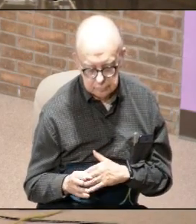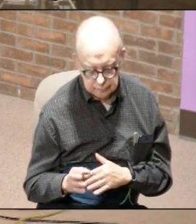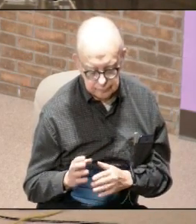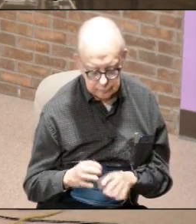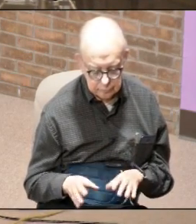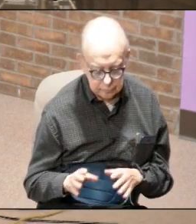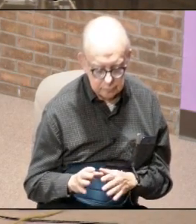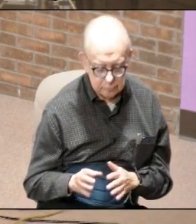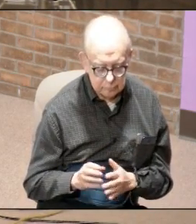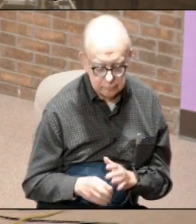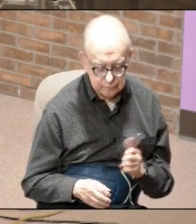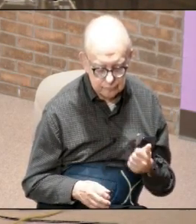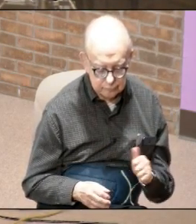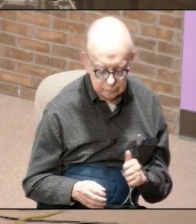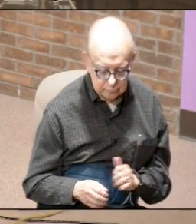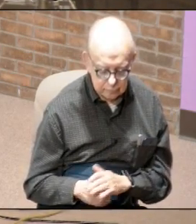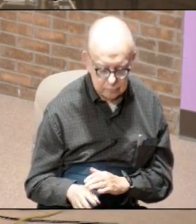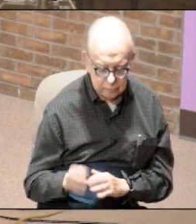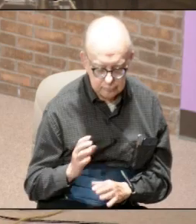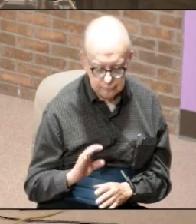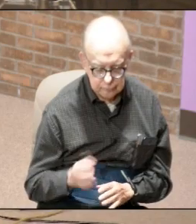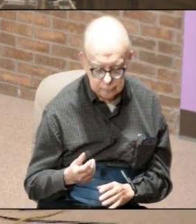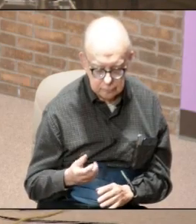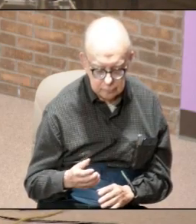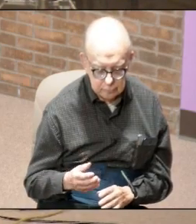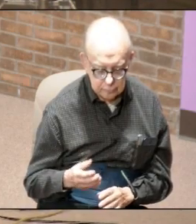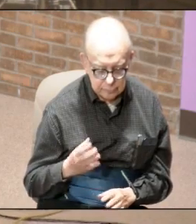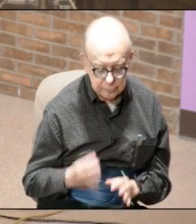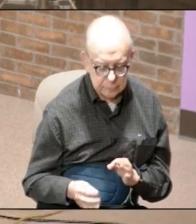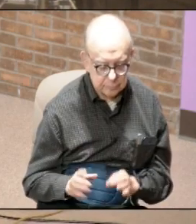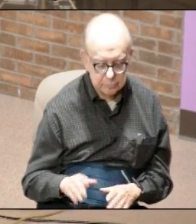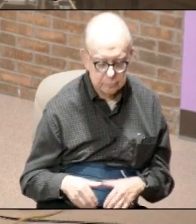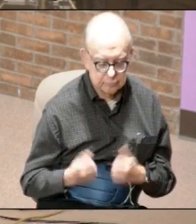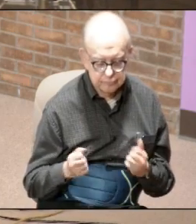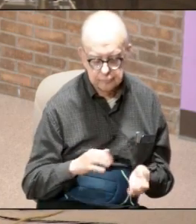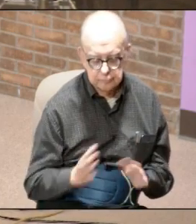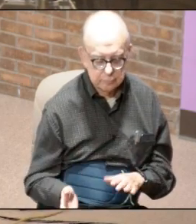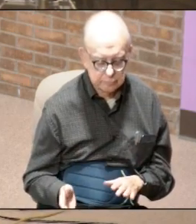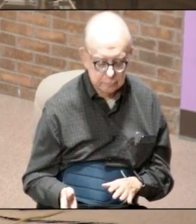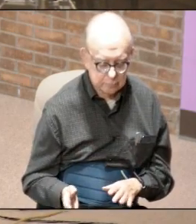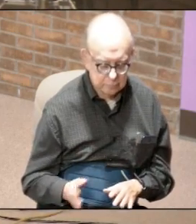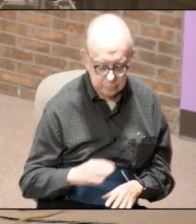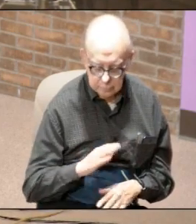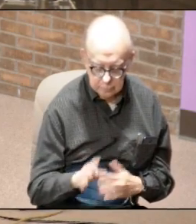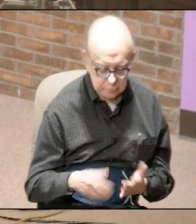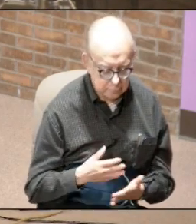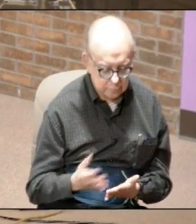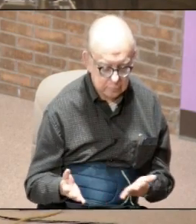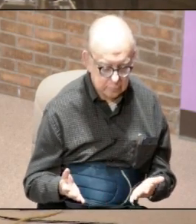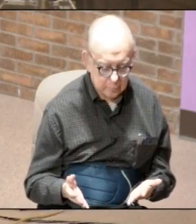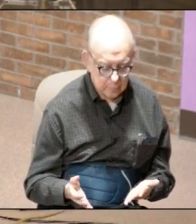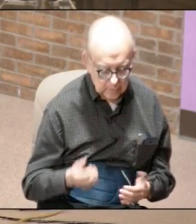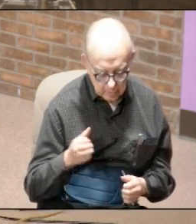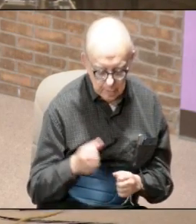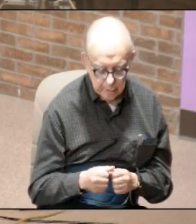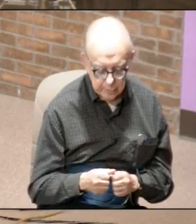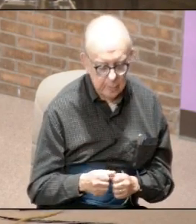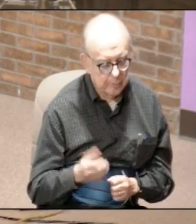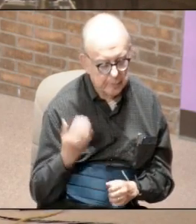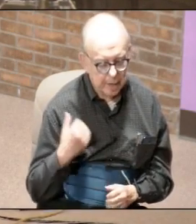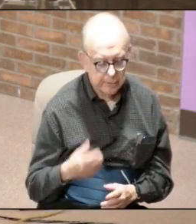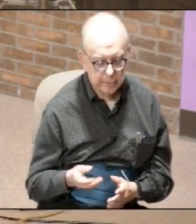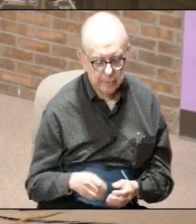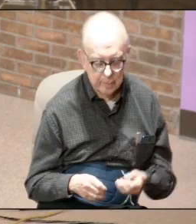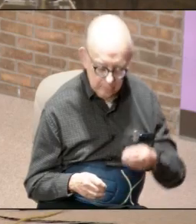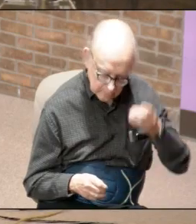Acts chapter 10 he says that he is a judging of the living and the dead wool snow fire are all reminiscent of Daniel he